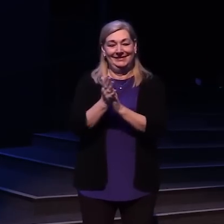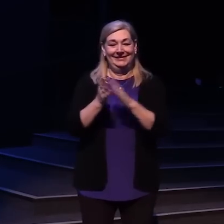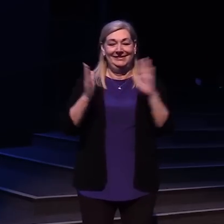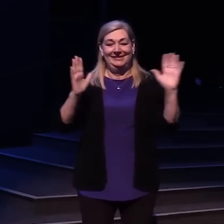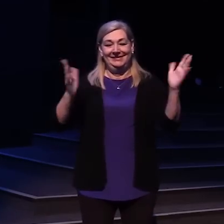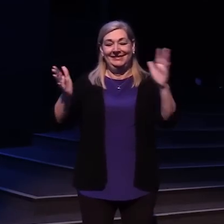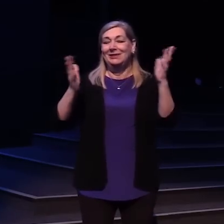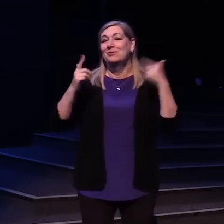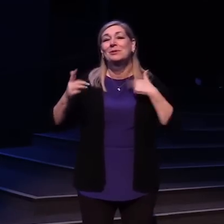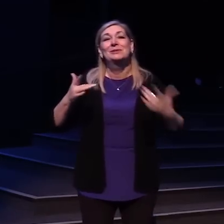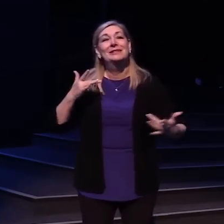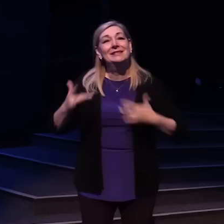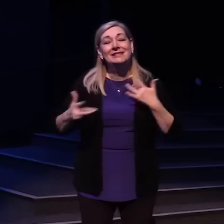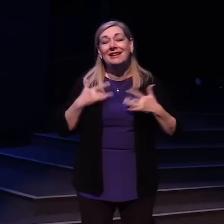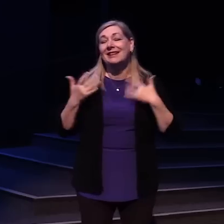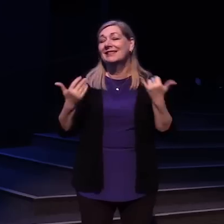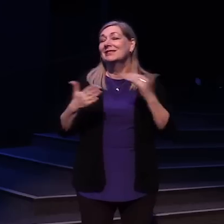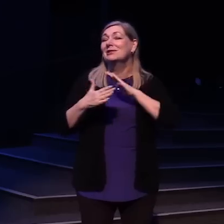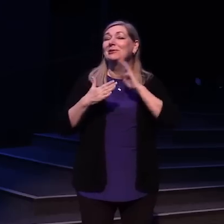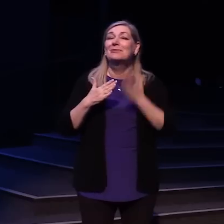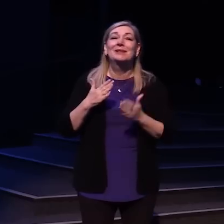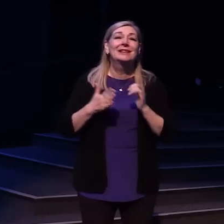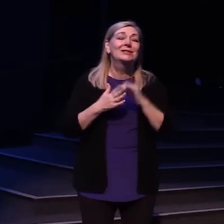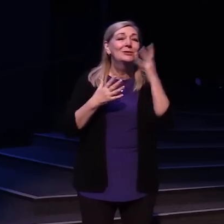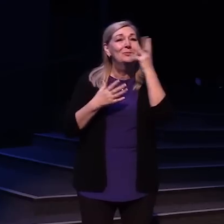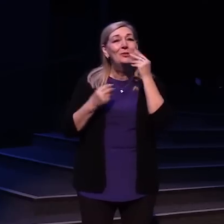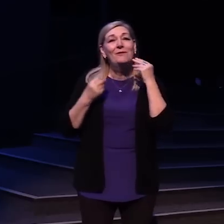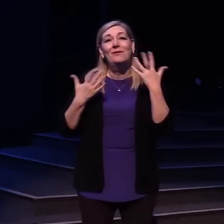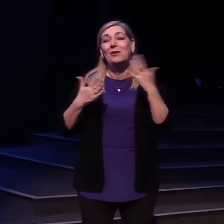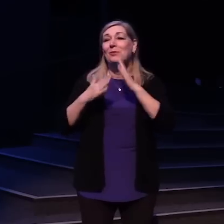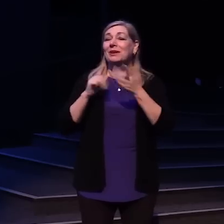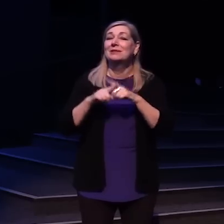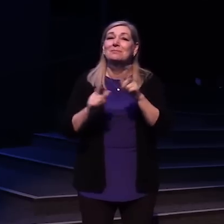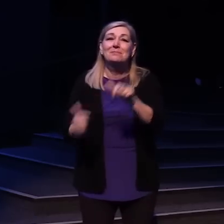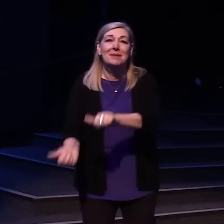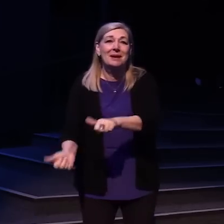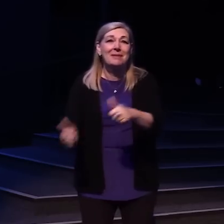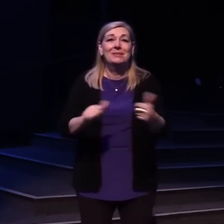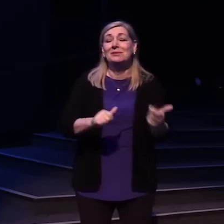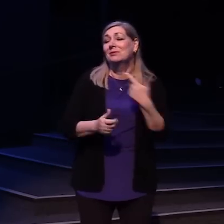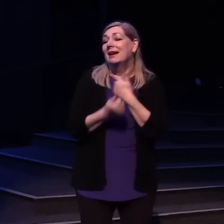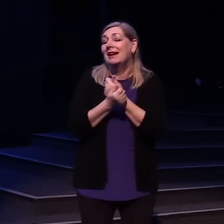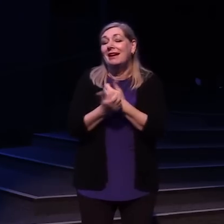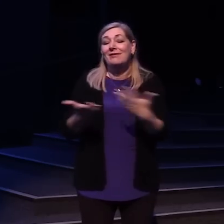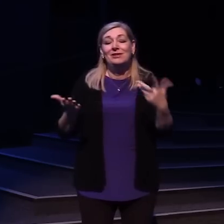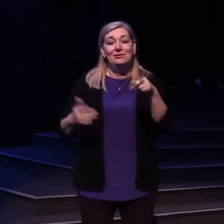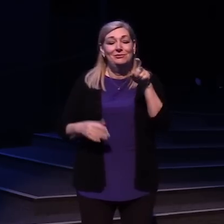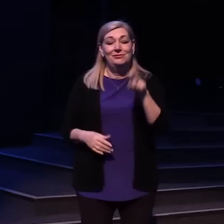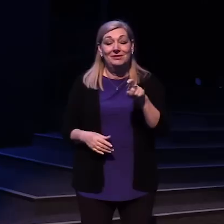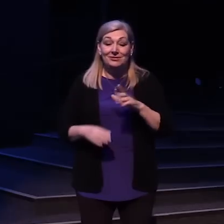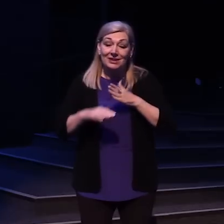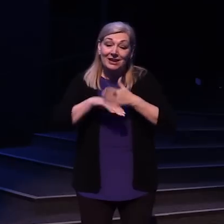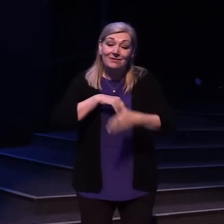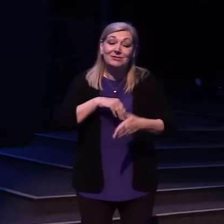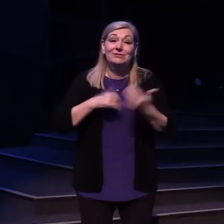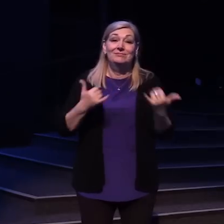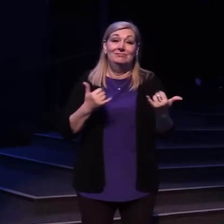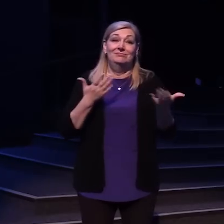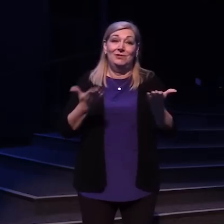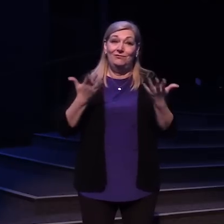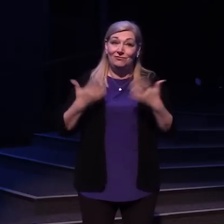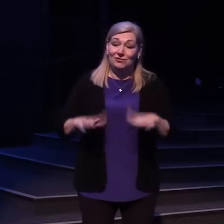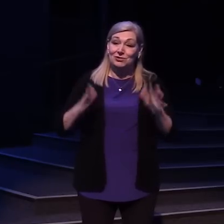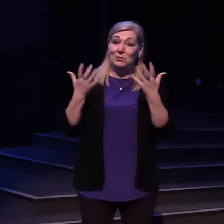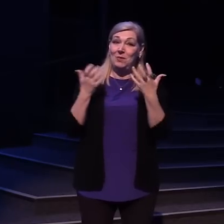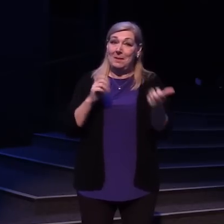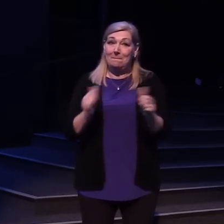we're so excited for this weekend if you feel led this weekend to get baptized we have everything you need so after service come outside we have